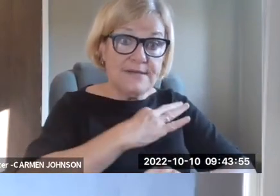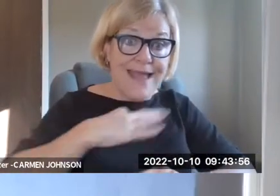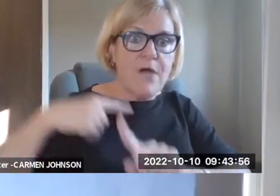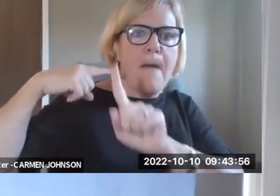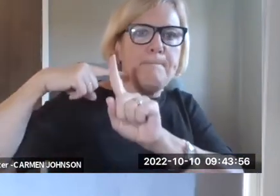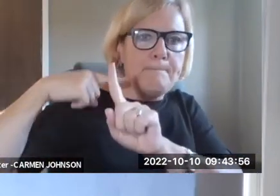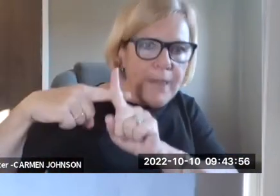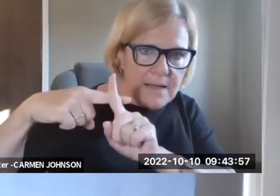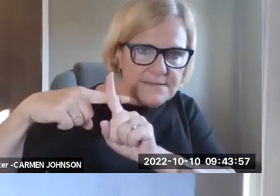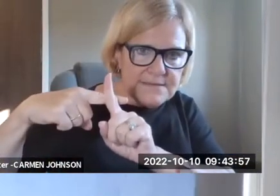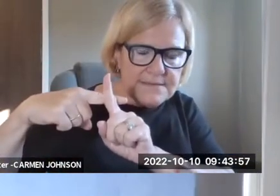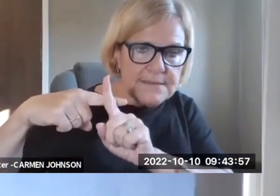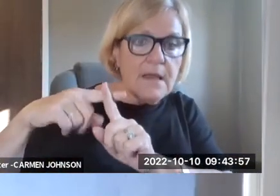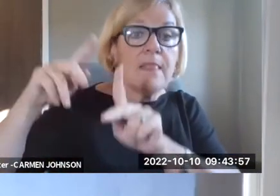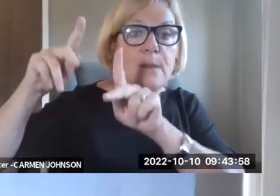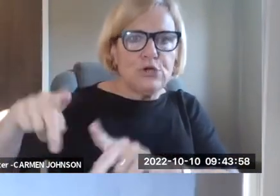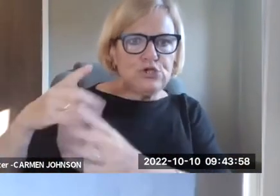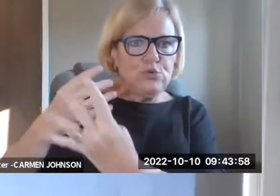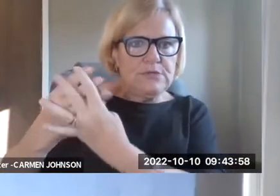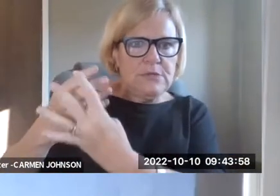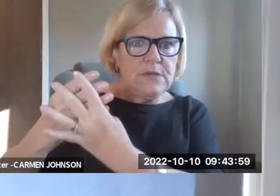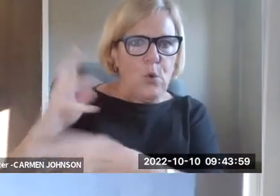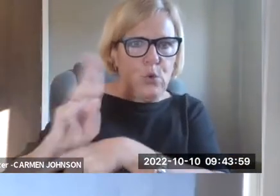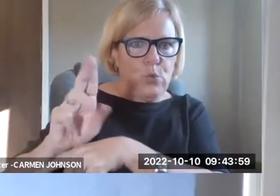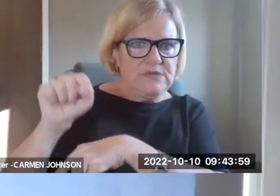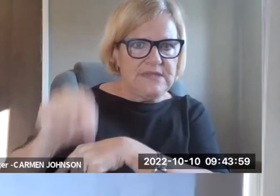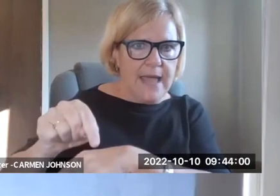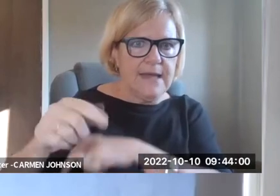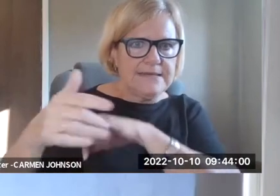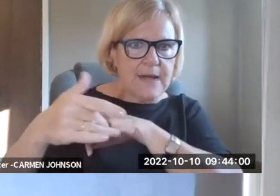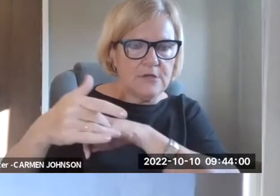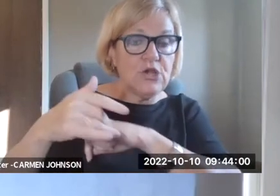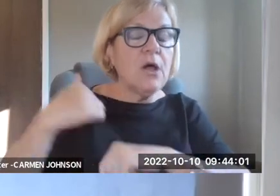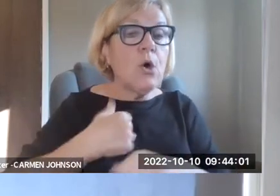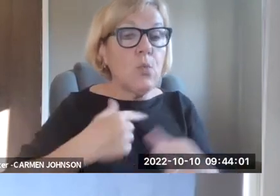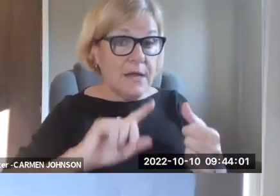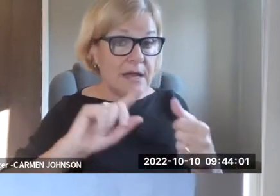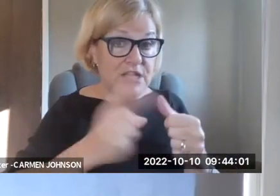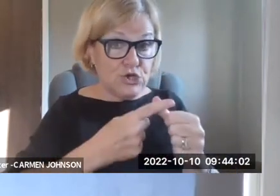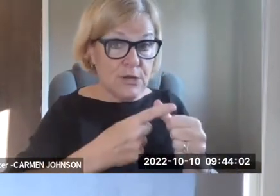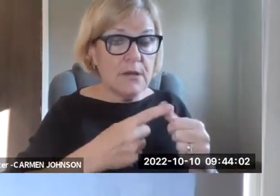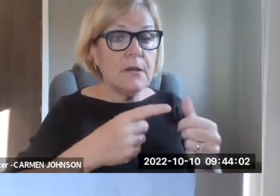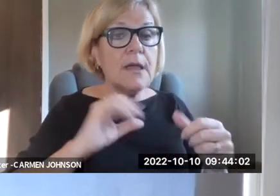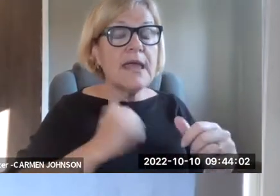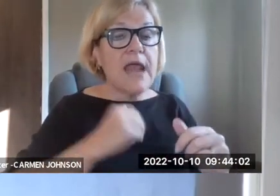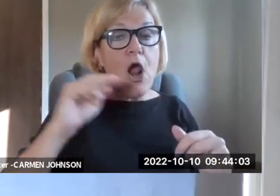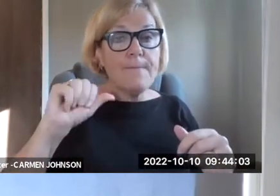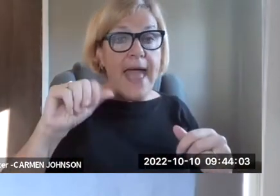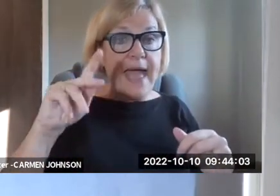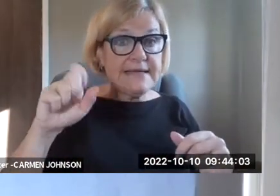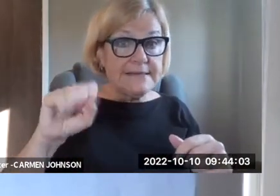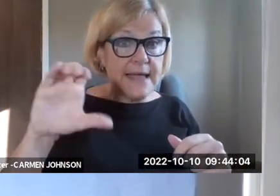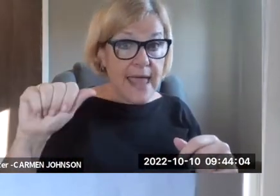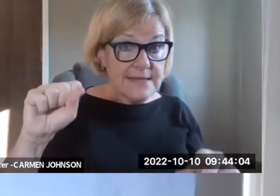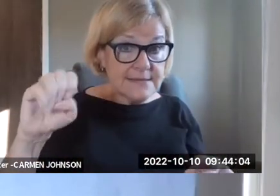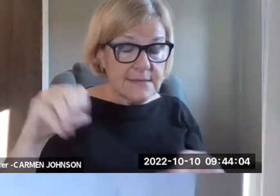that what the technology has to come with training, not only of staff, but of, of the incarcerated people who need